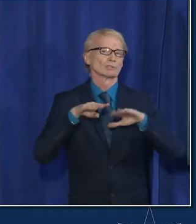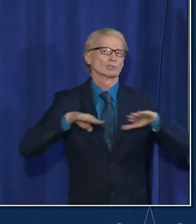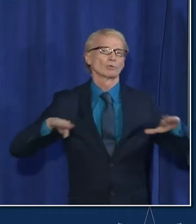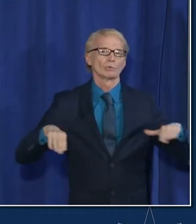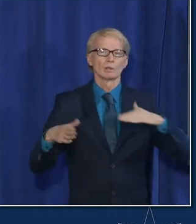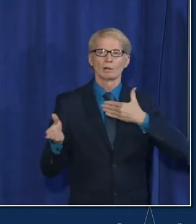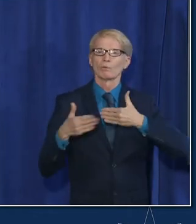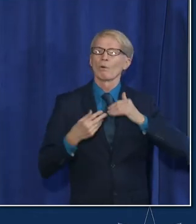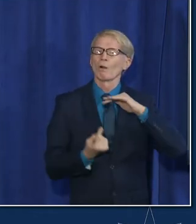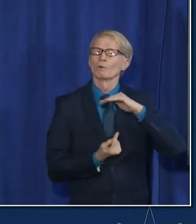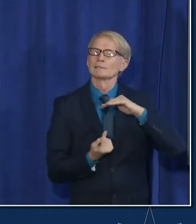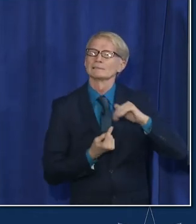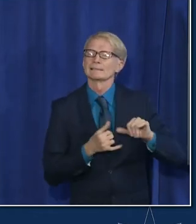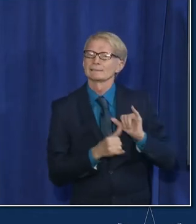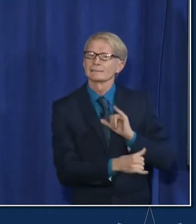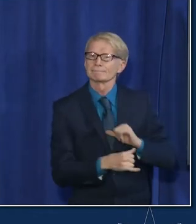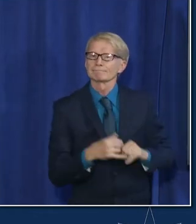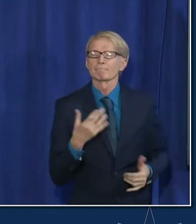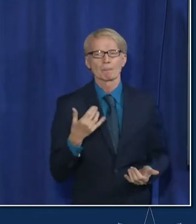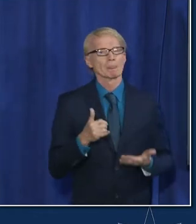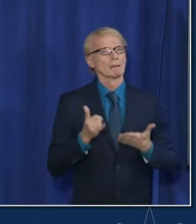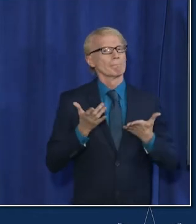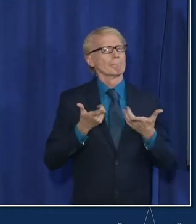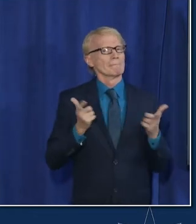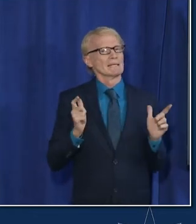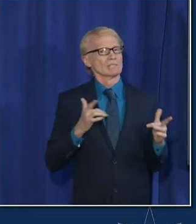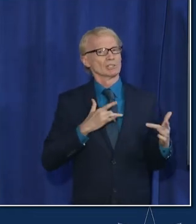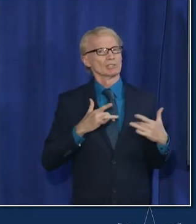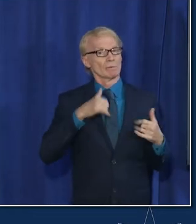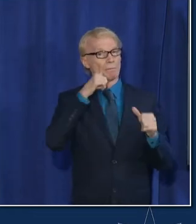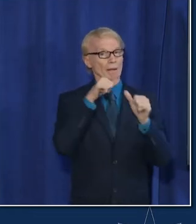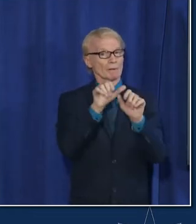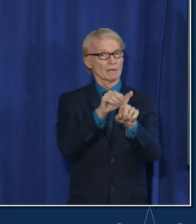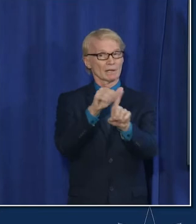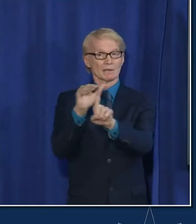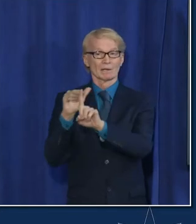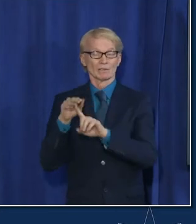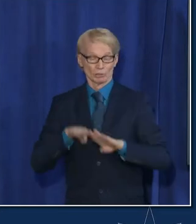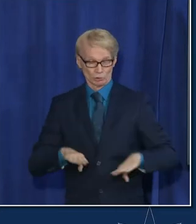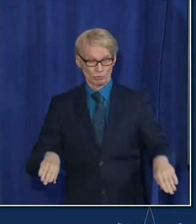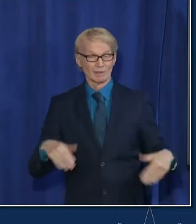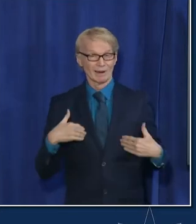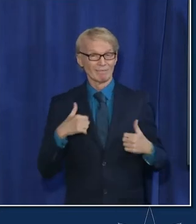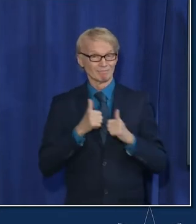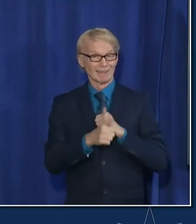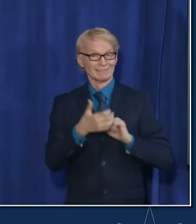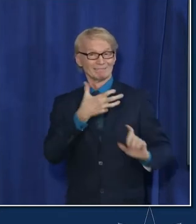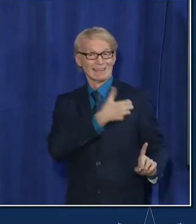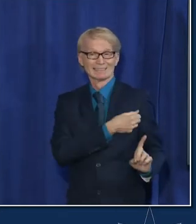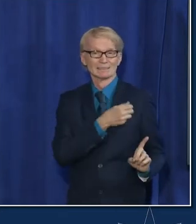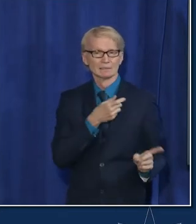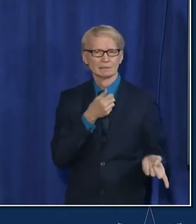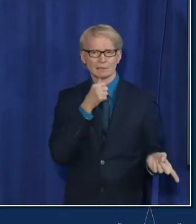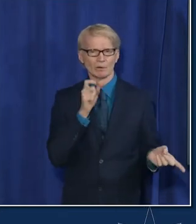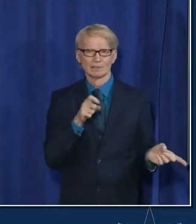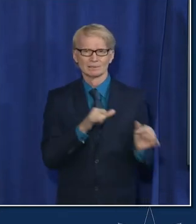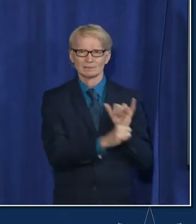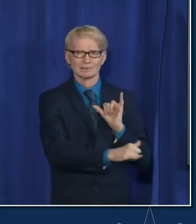quarantined so that's the biggest concern that i have and i want to remind our parents again if your children are vaccinated they don't have to be quarantined